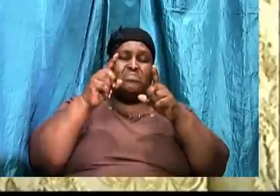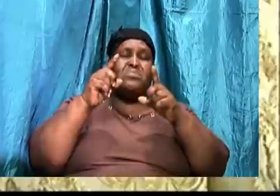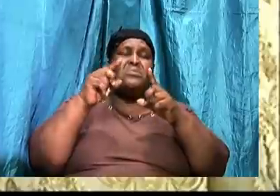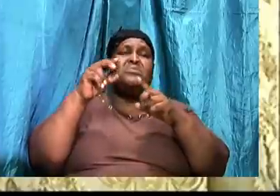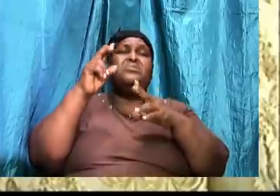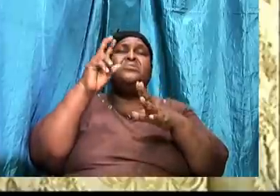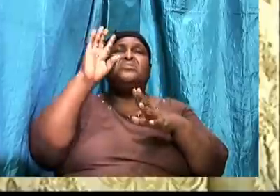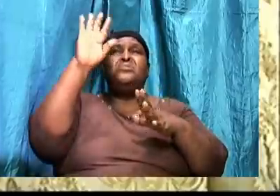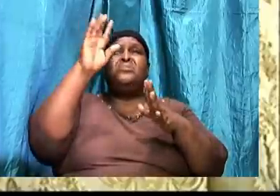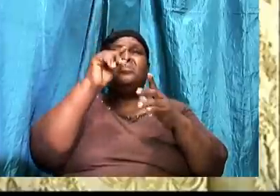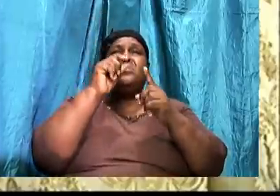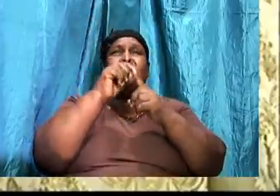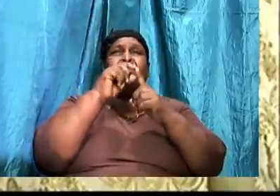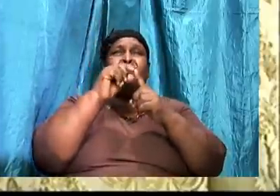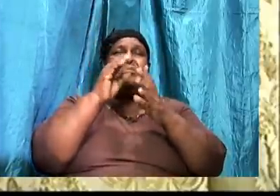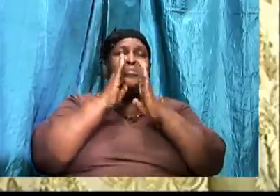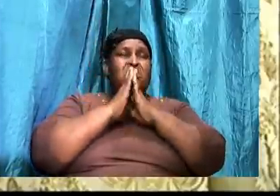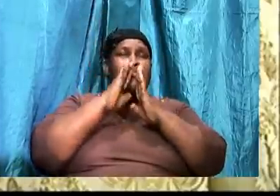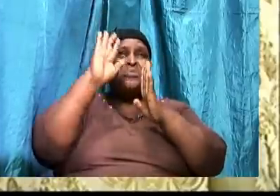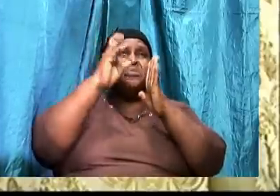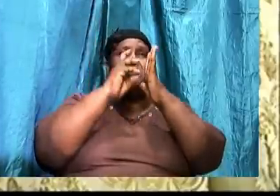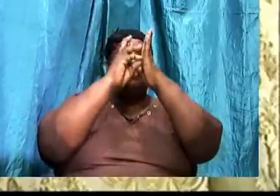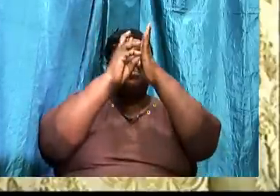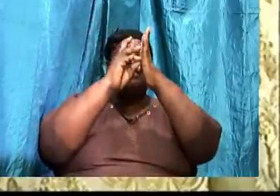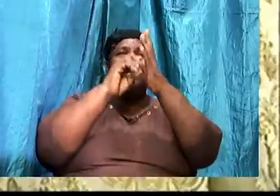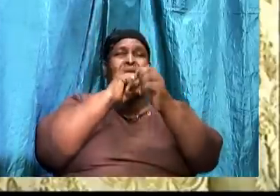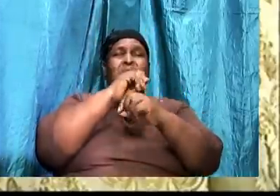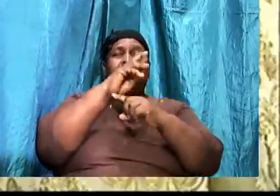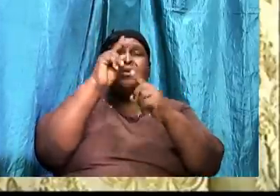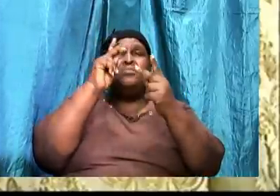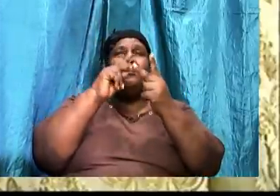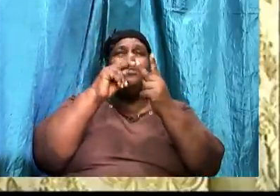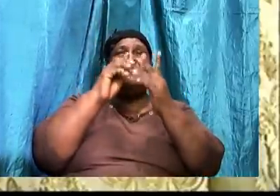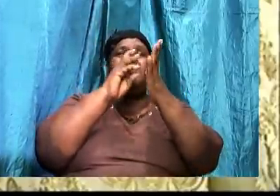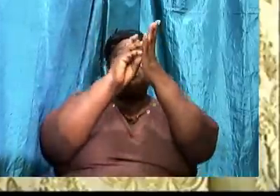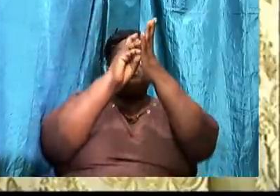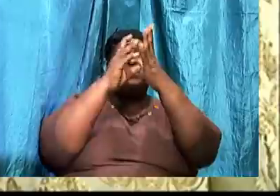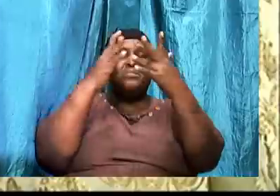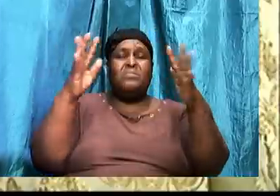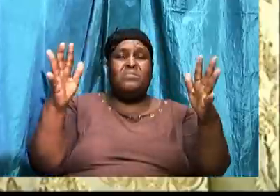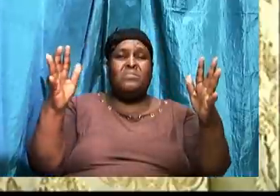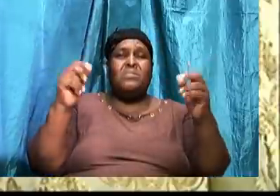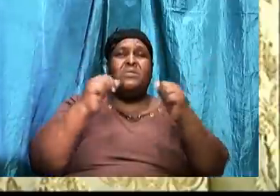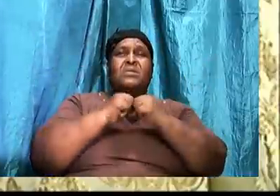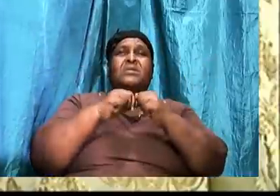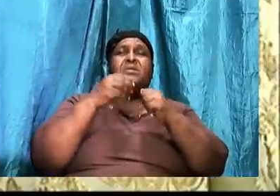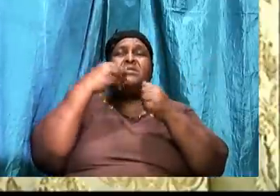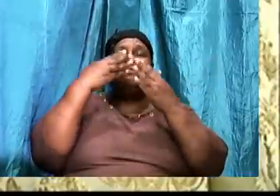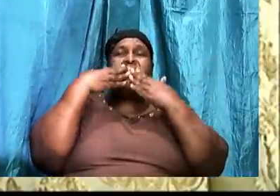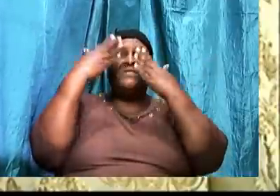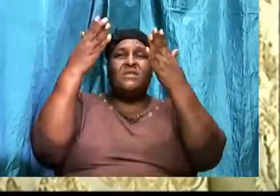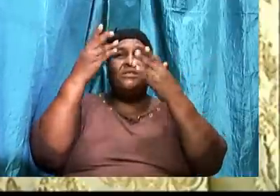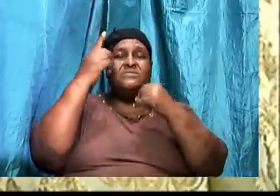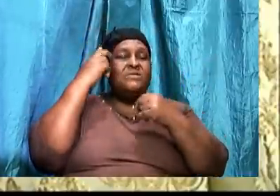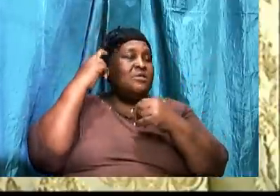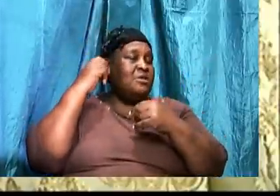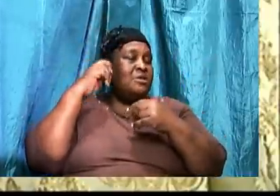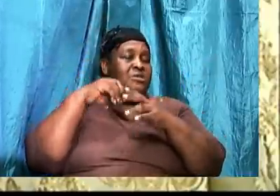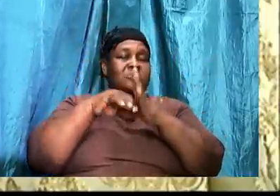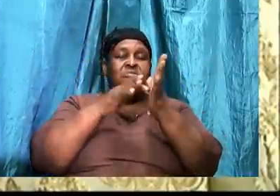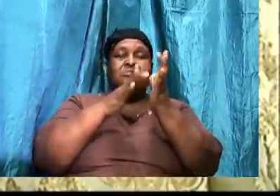we pray that your will be done and that your perfect will be accomplished as we give you thanks right now for hearing, in Jesus' name.